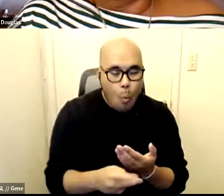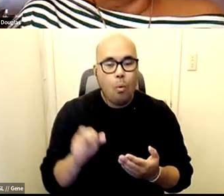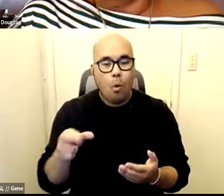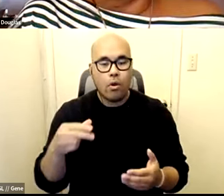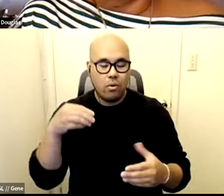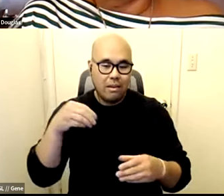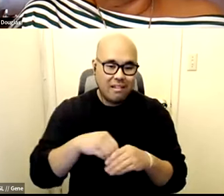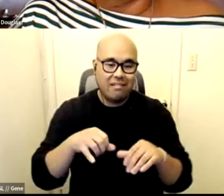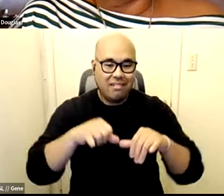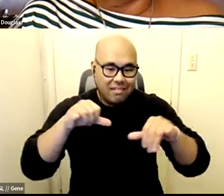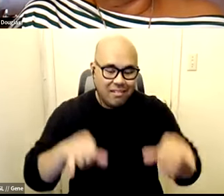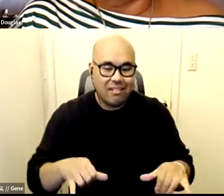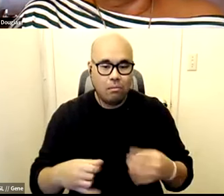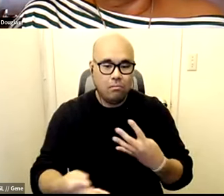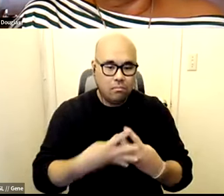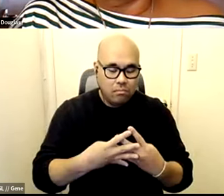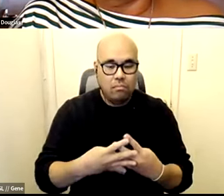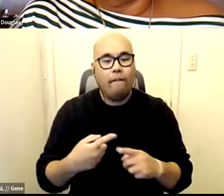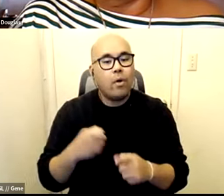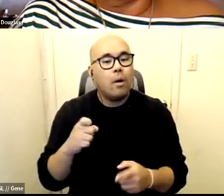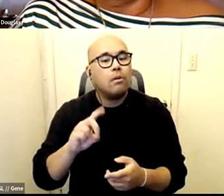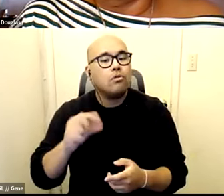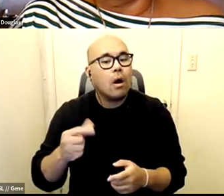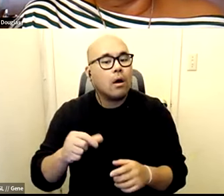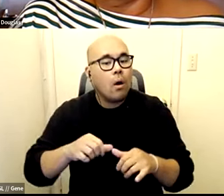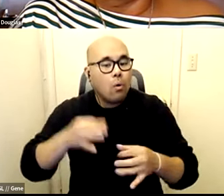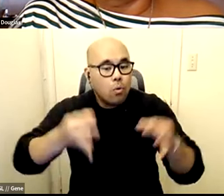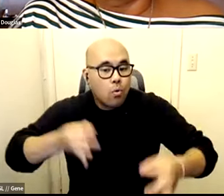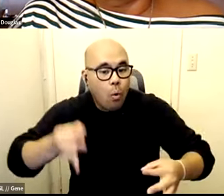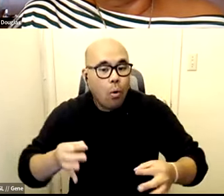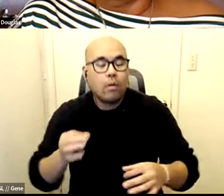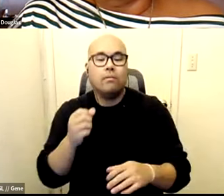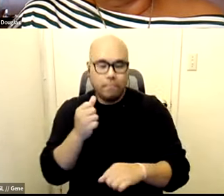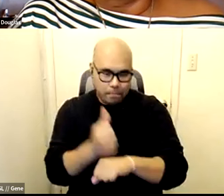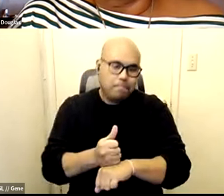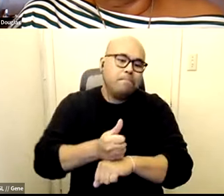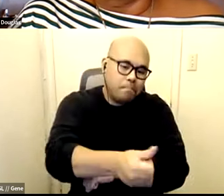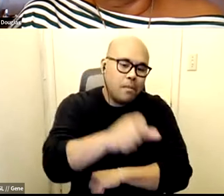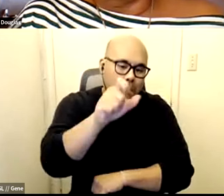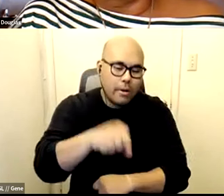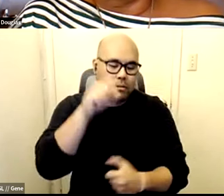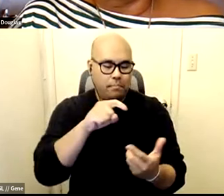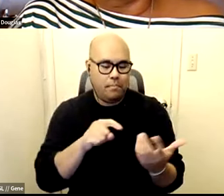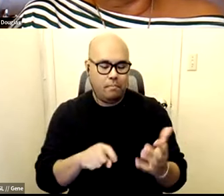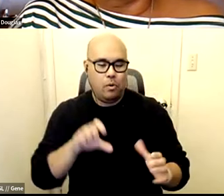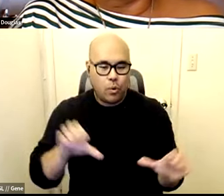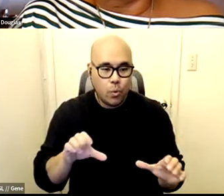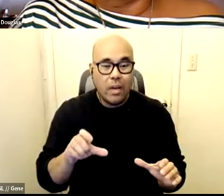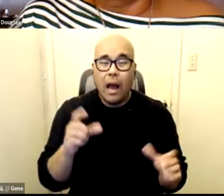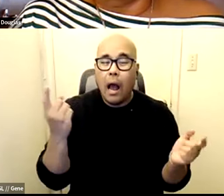from drug court, you have certain mandates put on you. And if you miss one day,